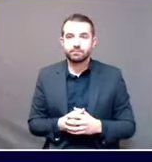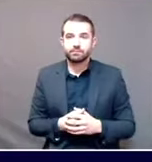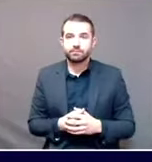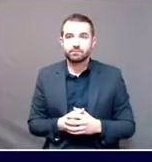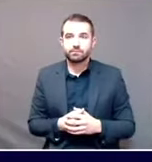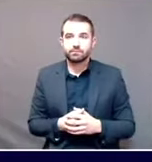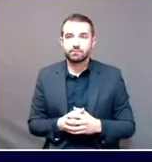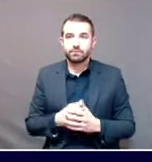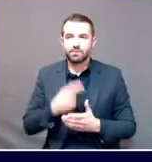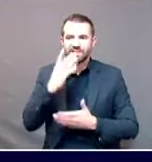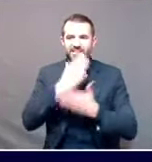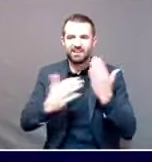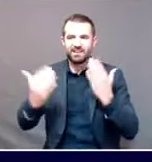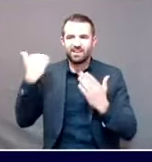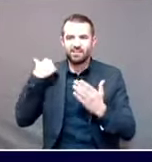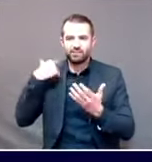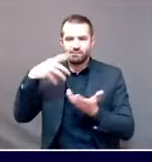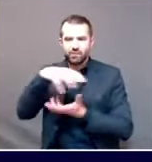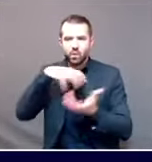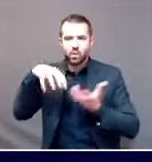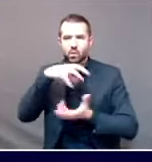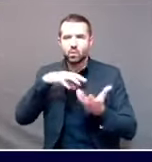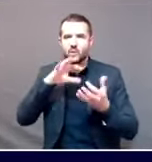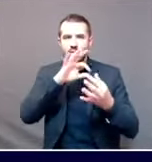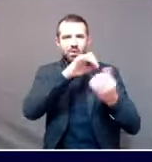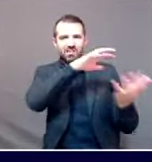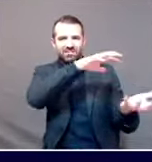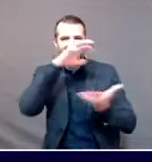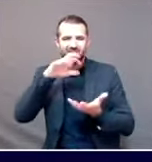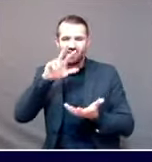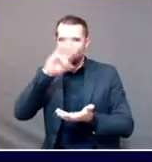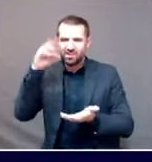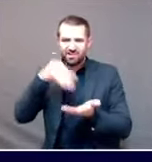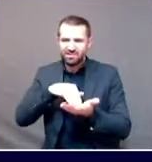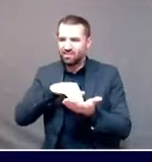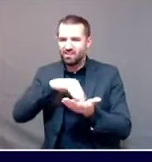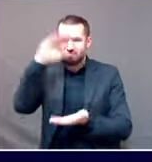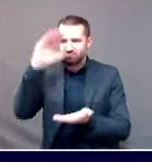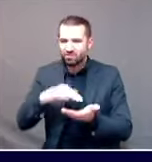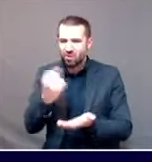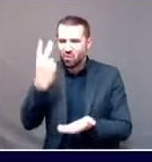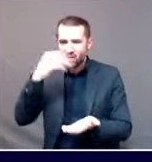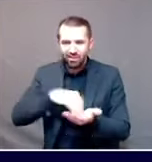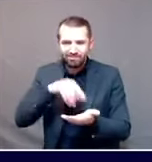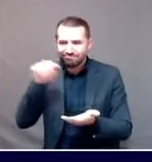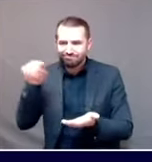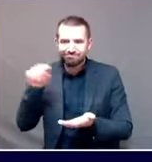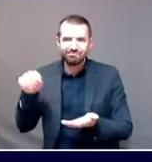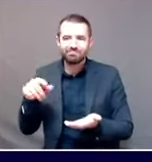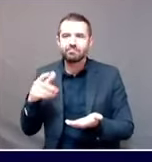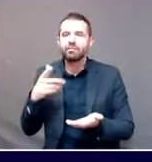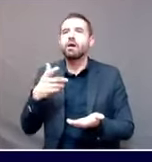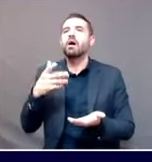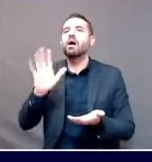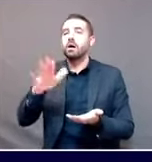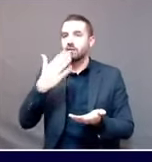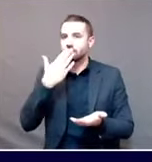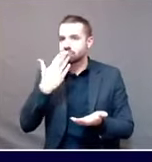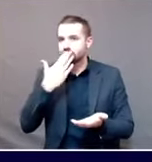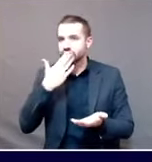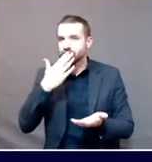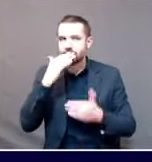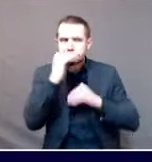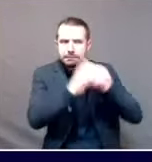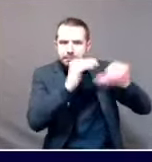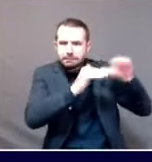and 36,000 down to 12,000. I knew we were able to remedy it with some help from the delegation. But, you know, given that and given some other challenges, how do